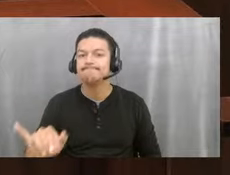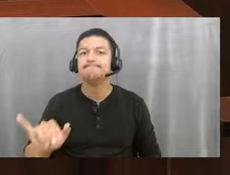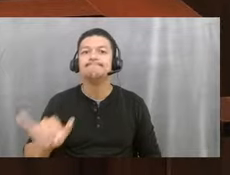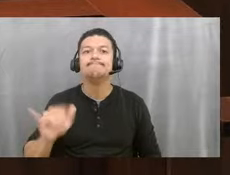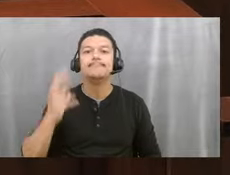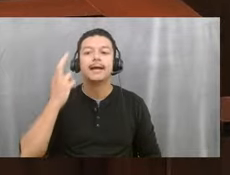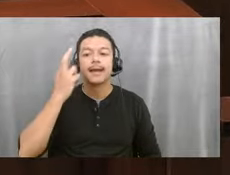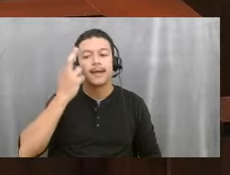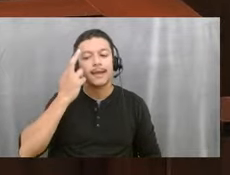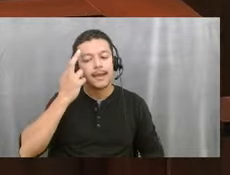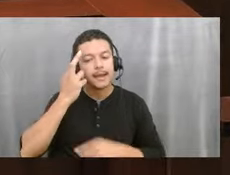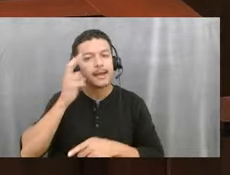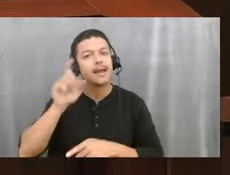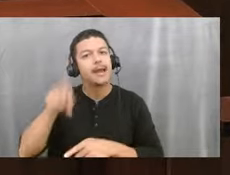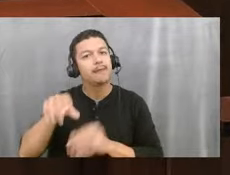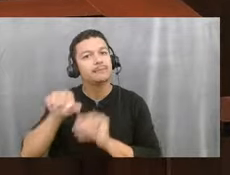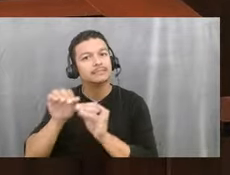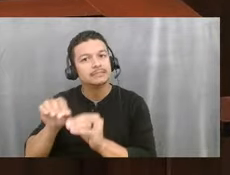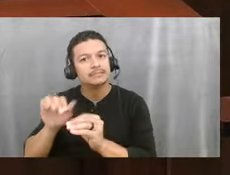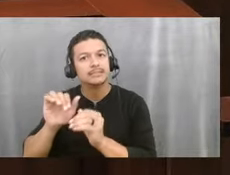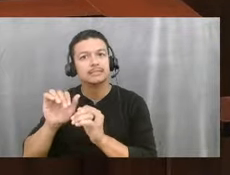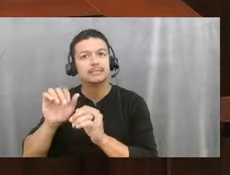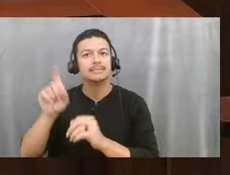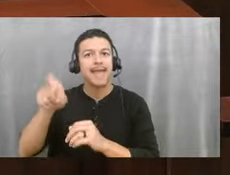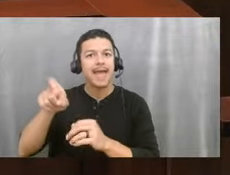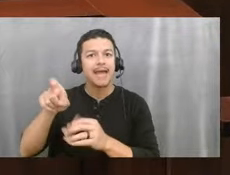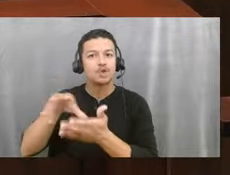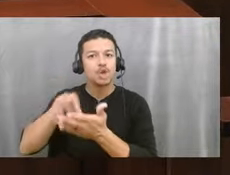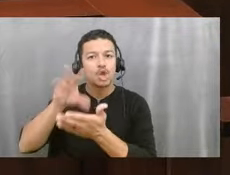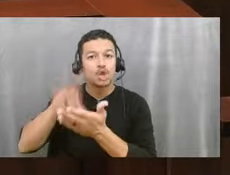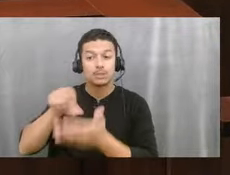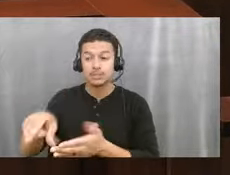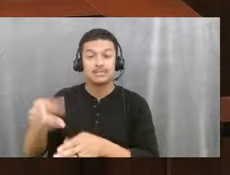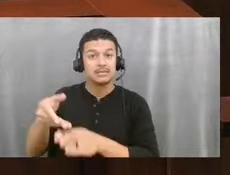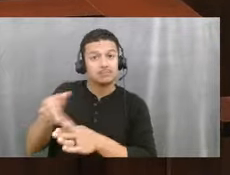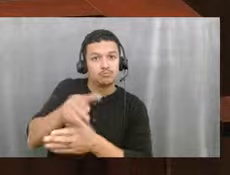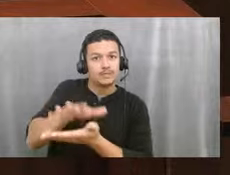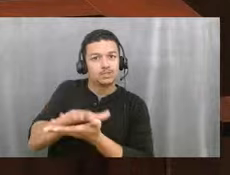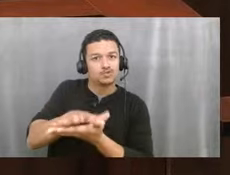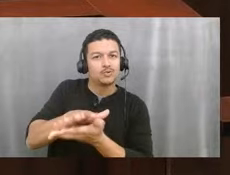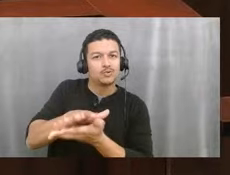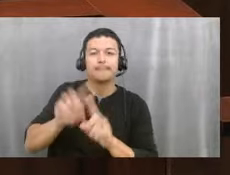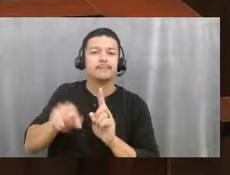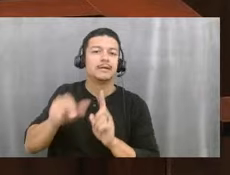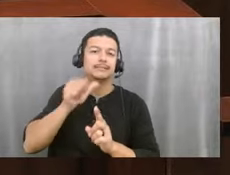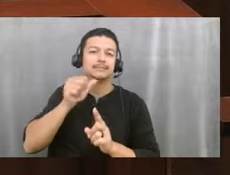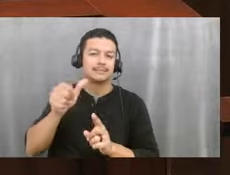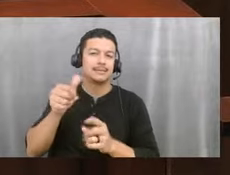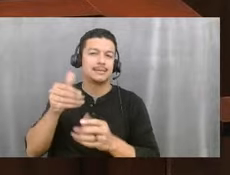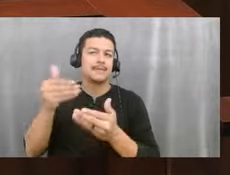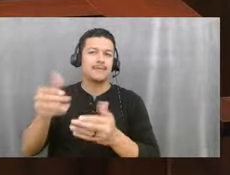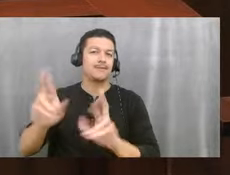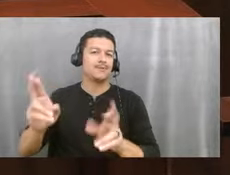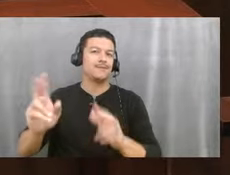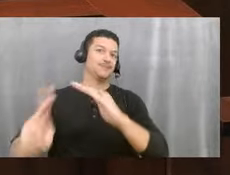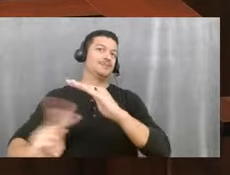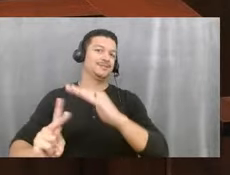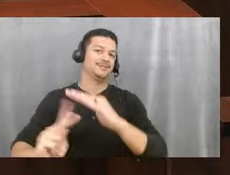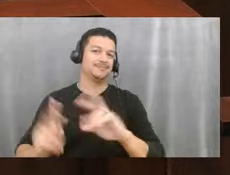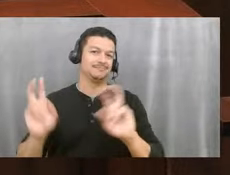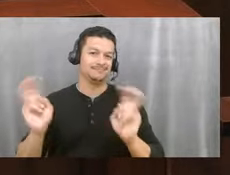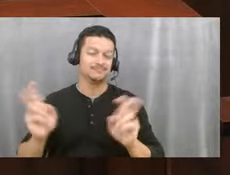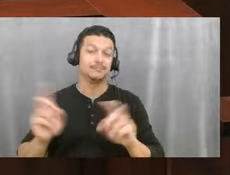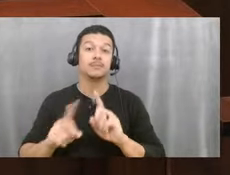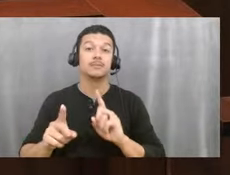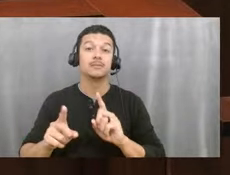be taught and has to be learned. And she's in preschool, but she's obviously not there yet. But it was an amazing thing. And so after we did all this